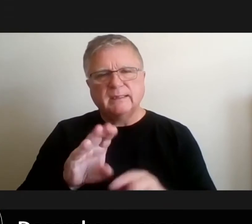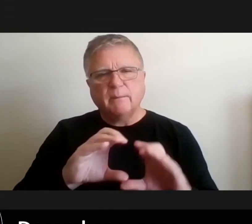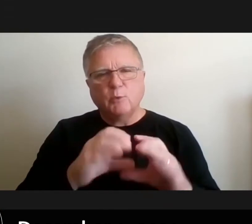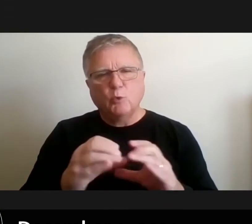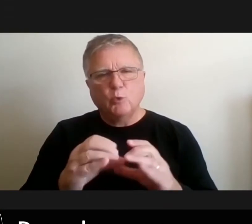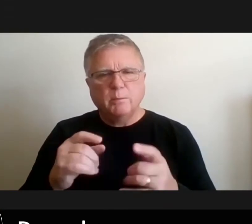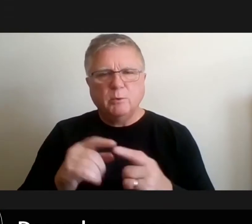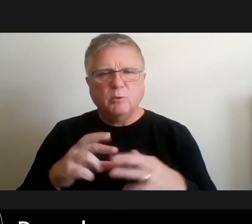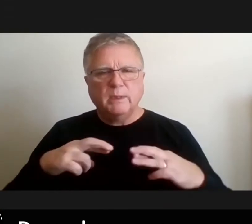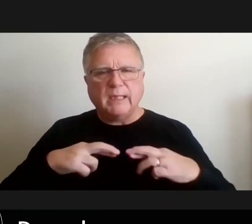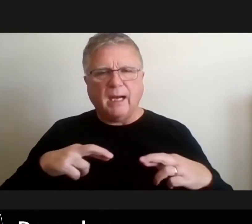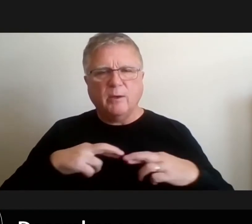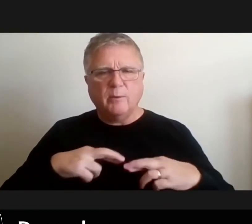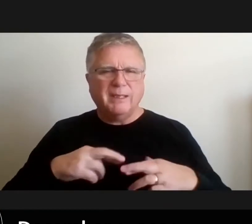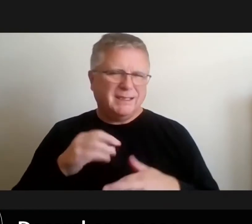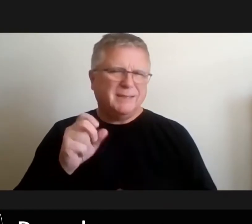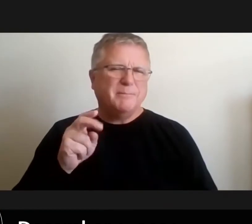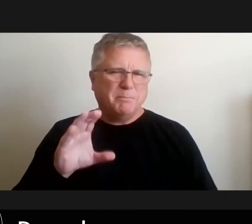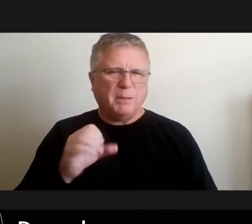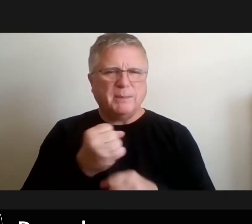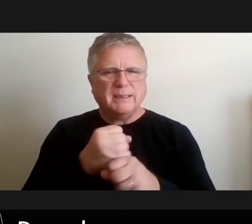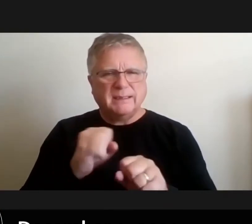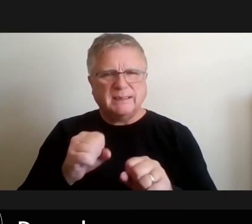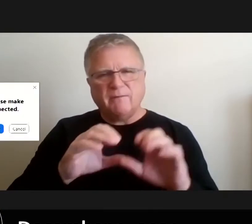public safety um bureaus